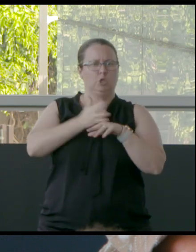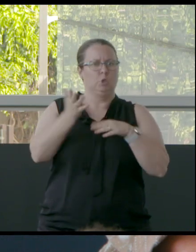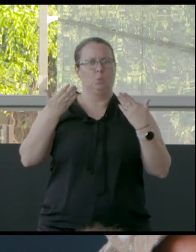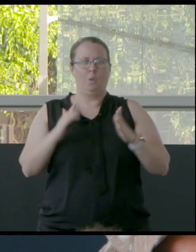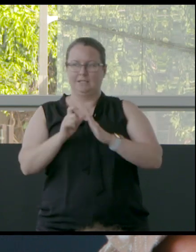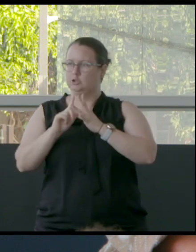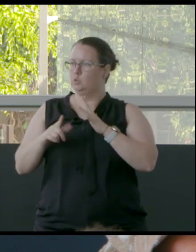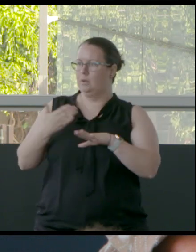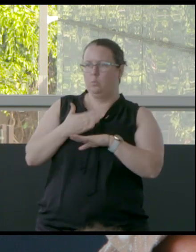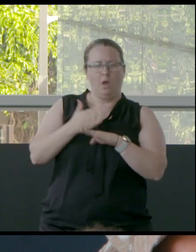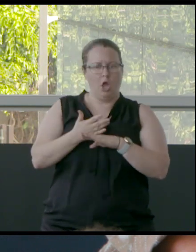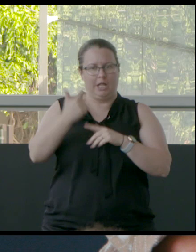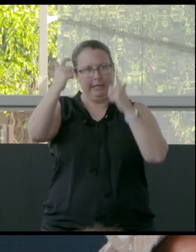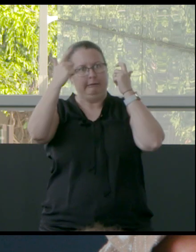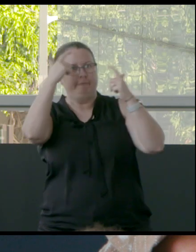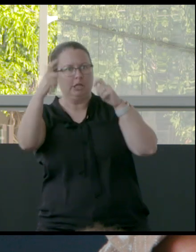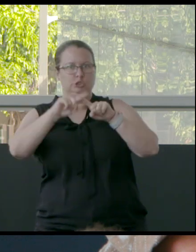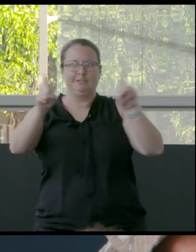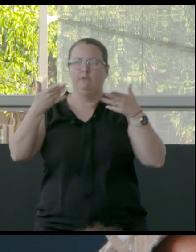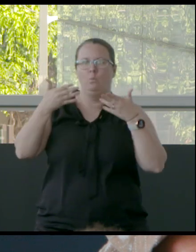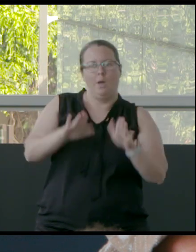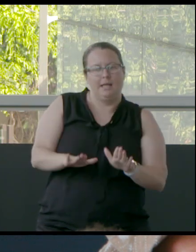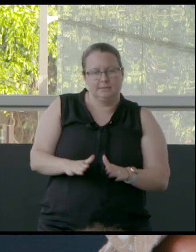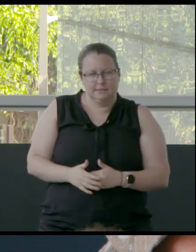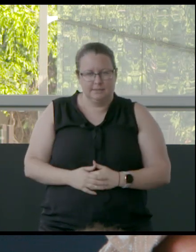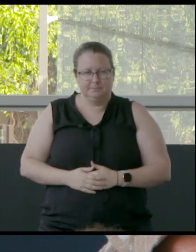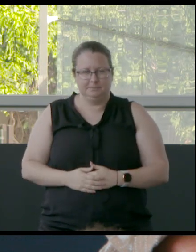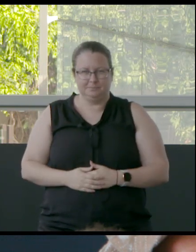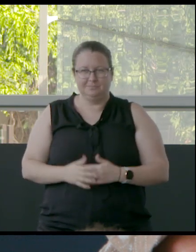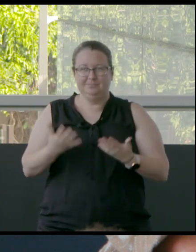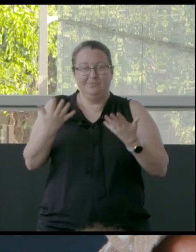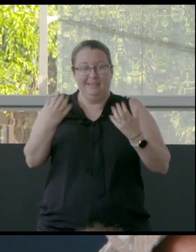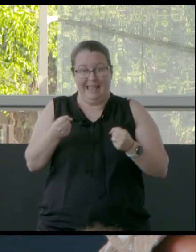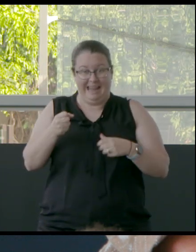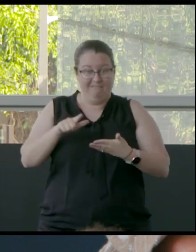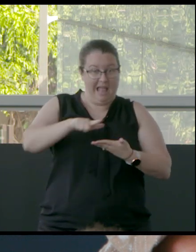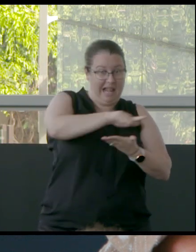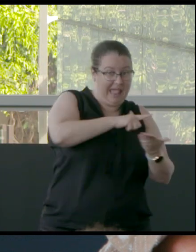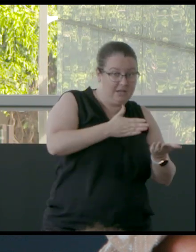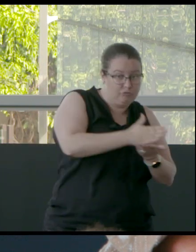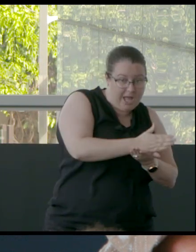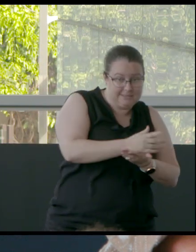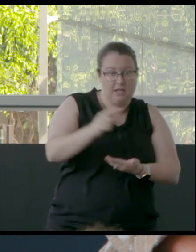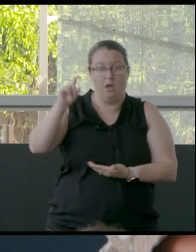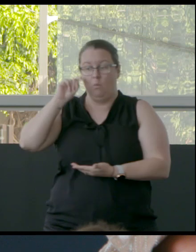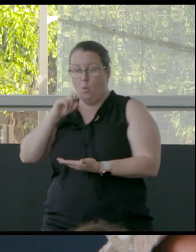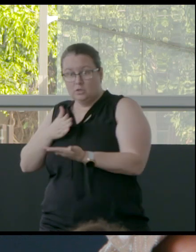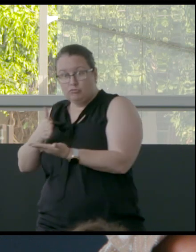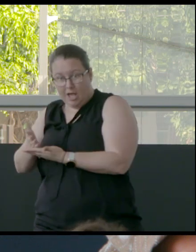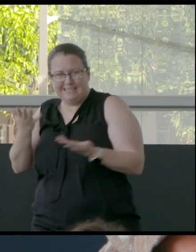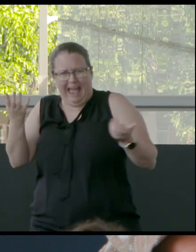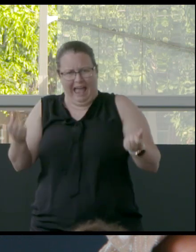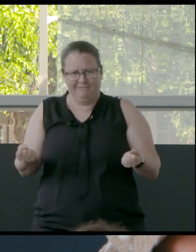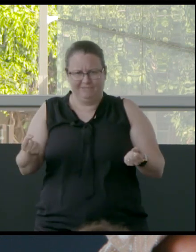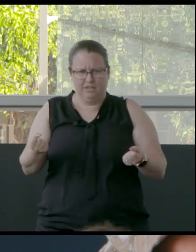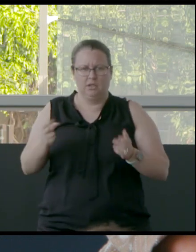we could do things differently. And there is land and water rights. And the art station